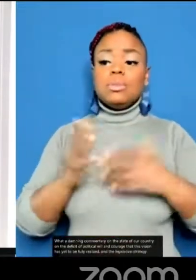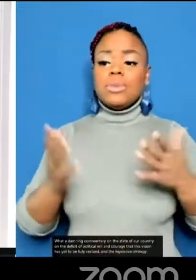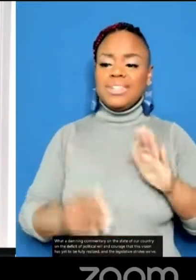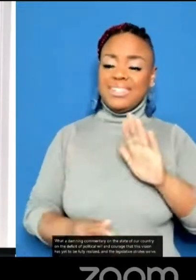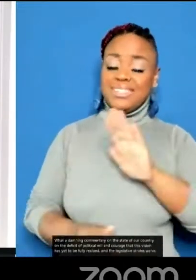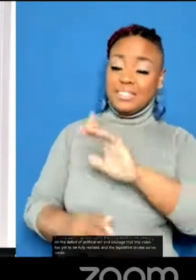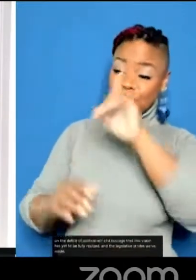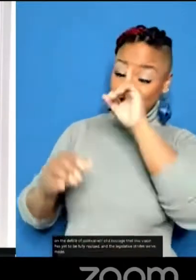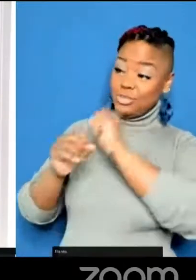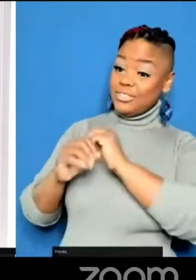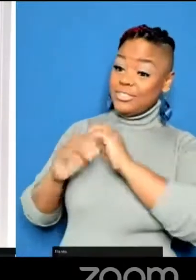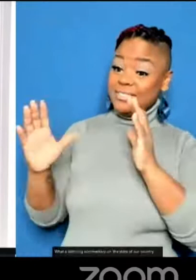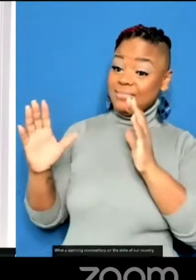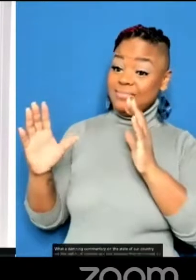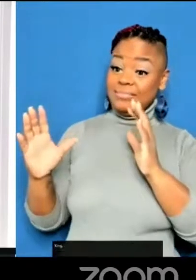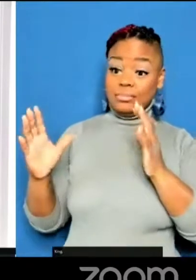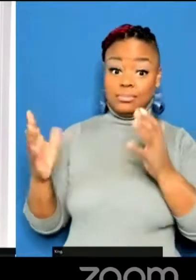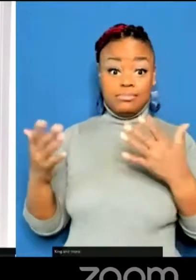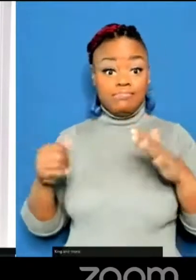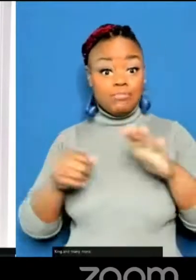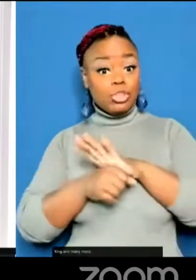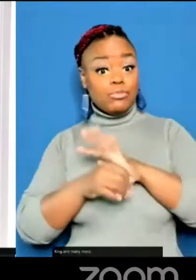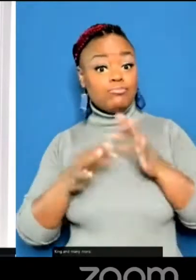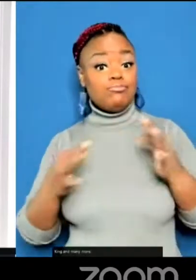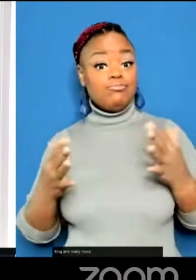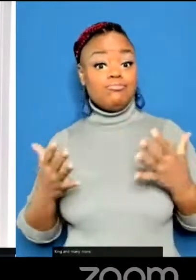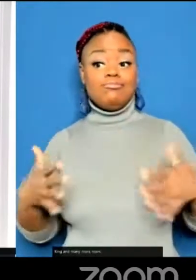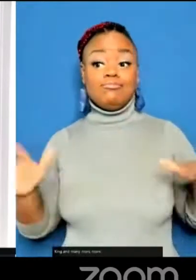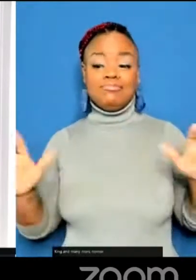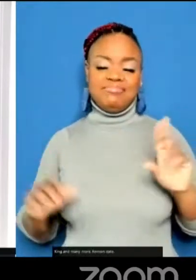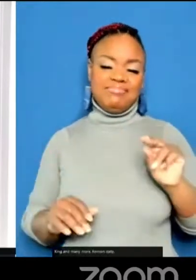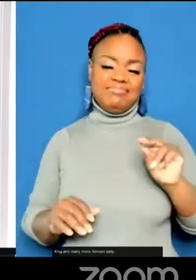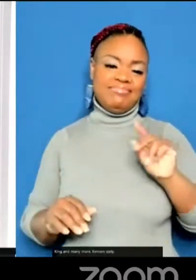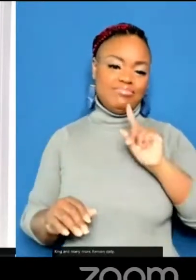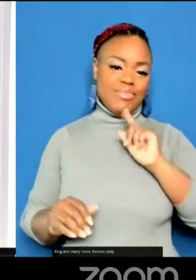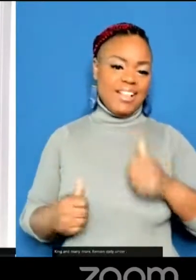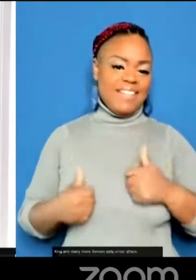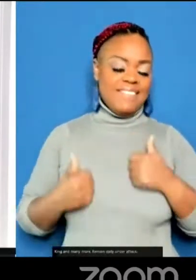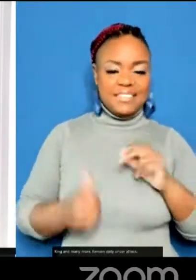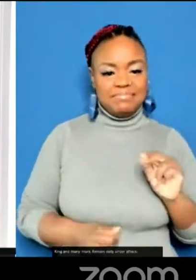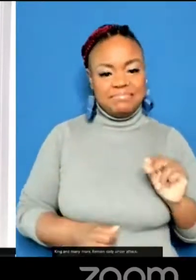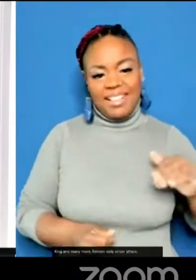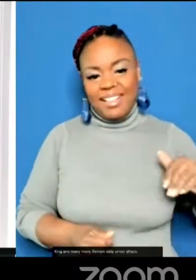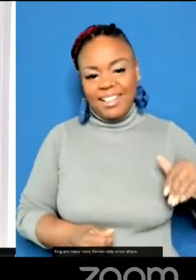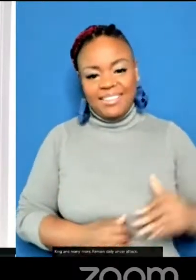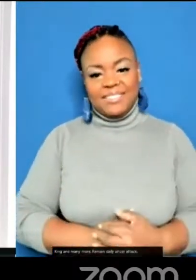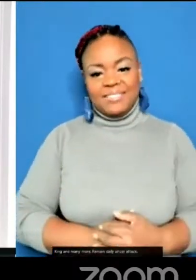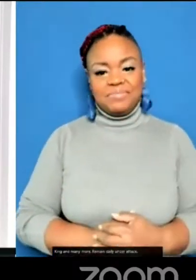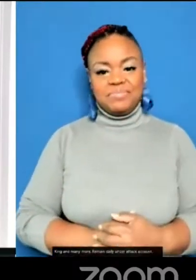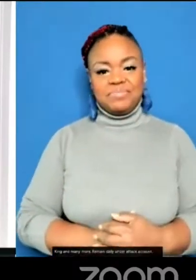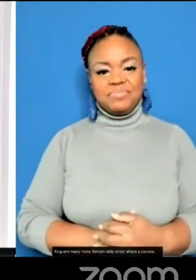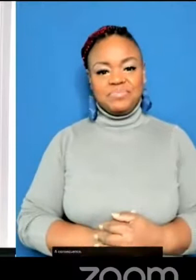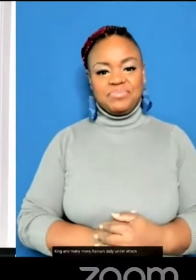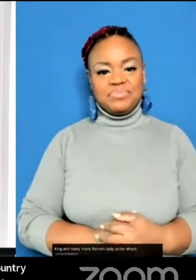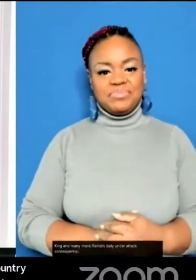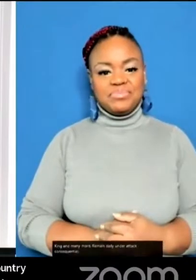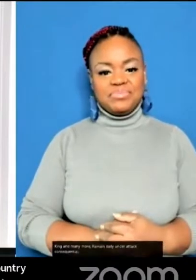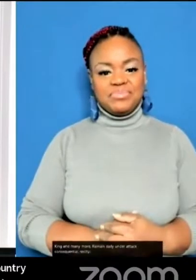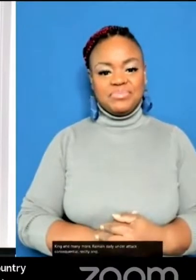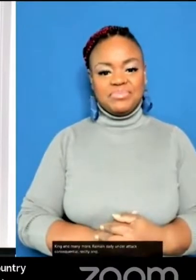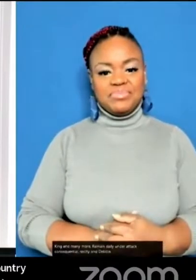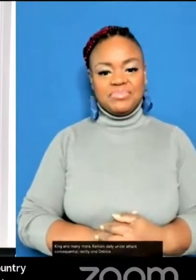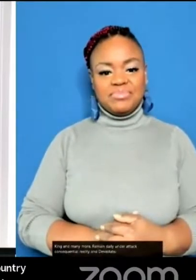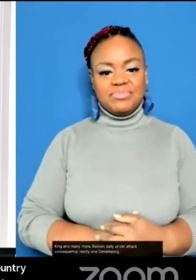made, thanks to Dr. King and many more, remain daily under attack. A consequential reality and